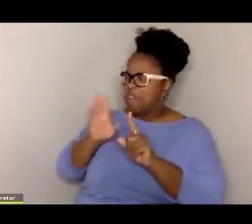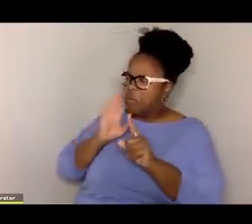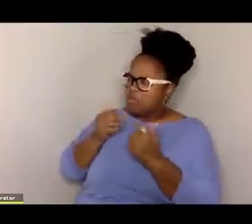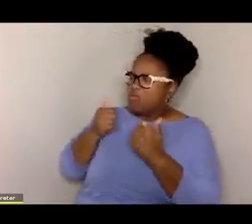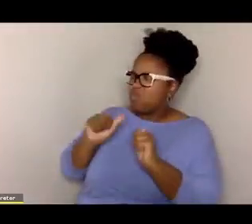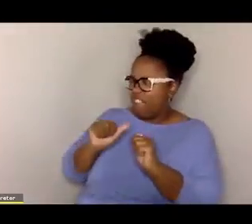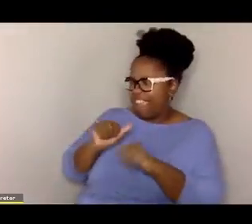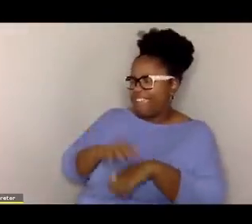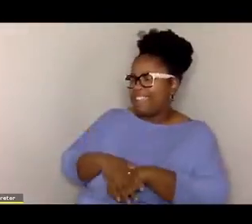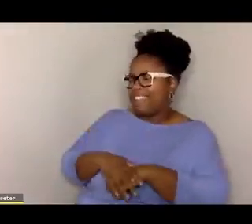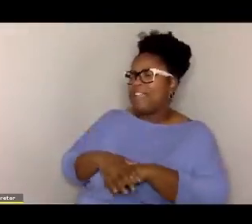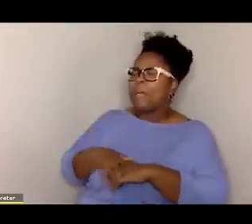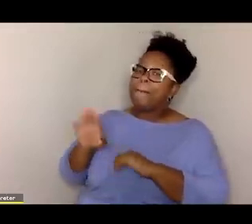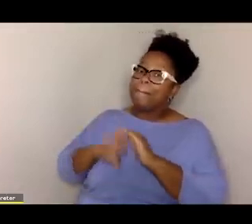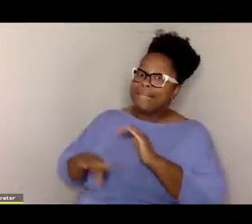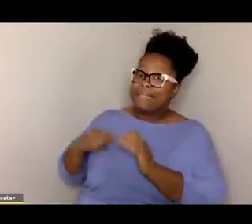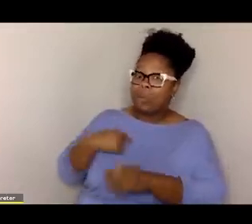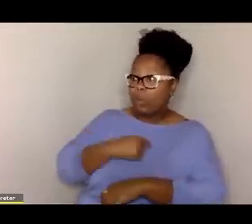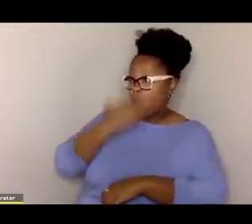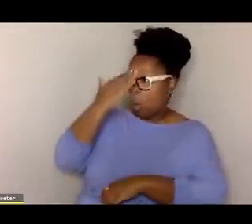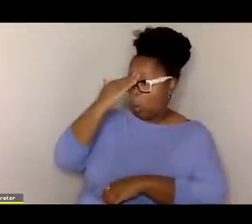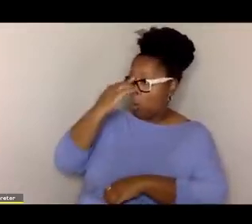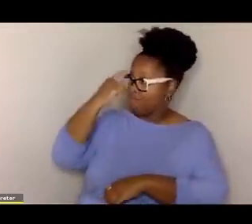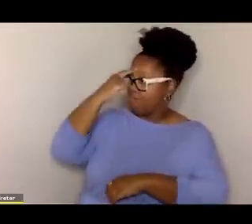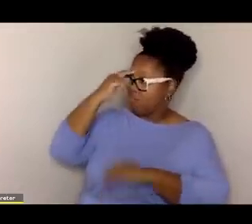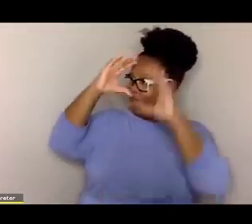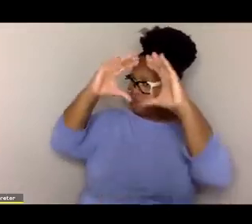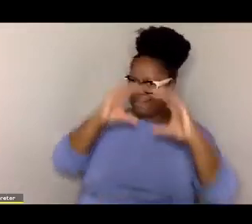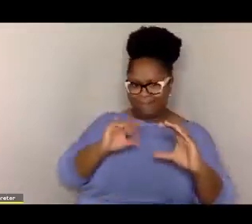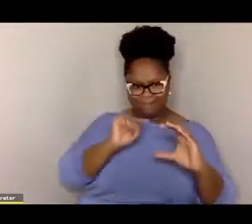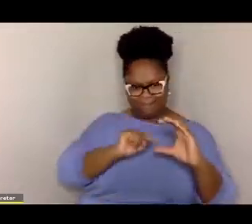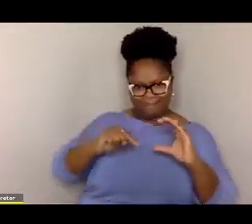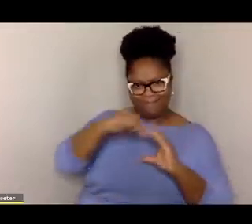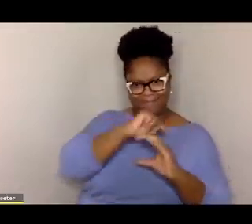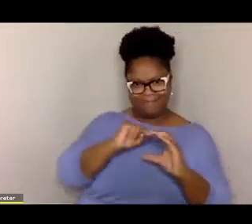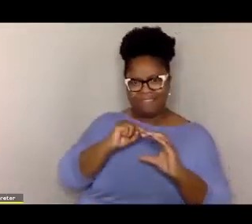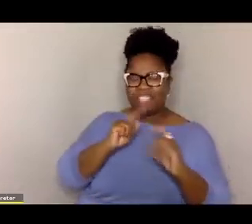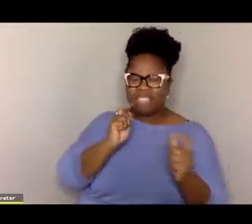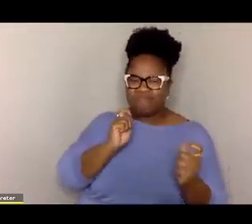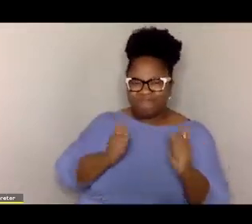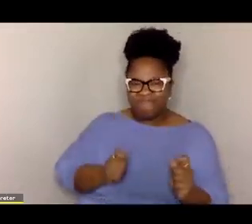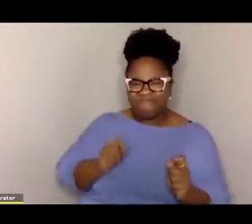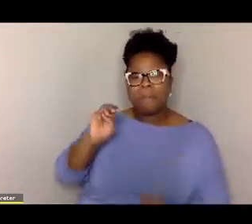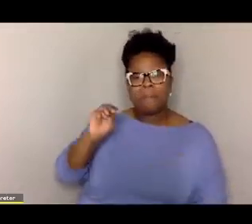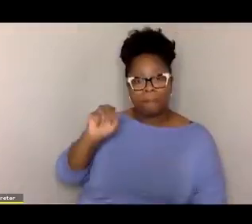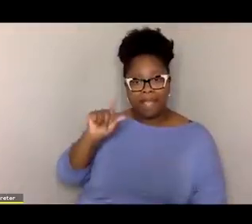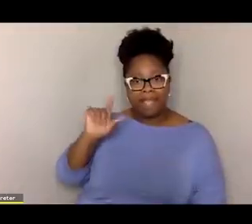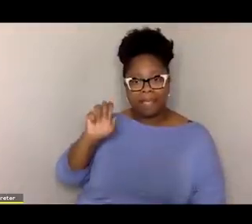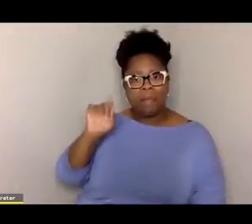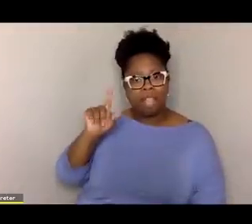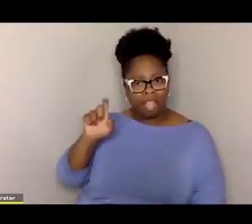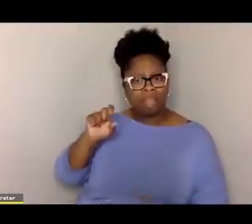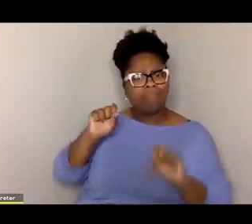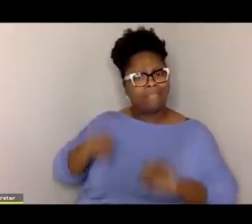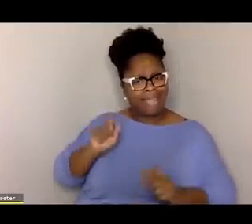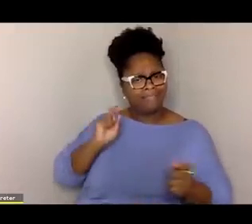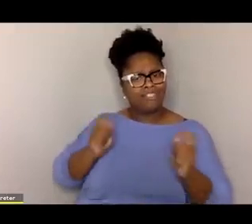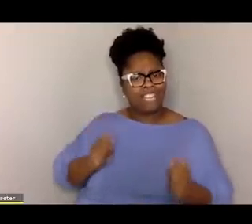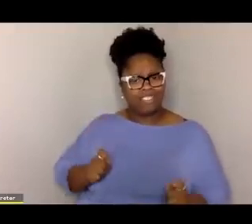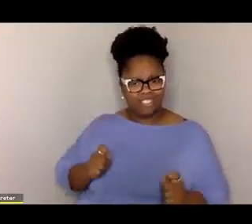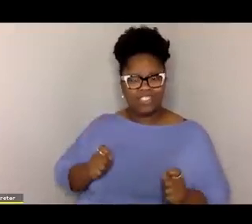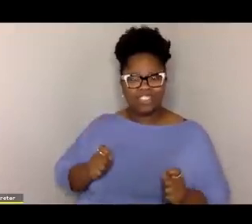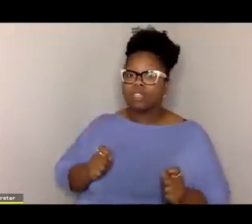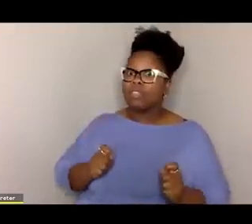a shot. So basically what we know is that all parts of the brain are malleable, changeable. The key is